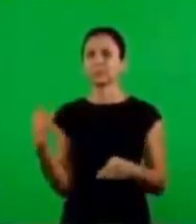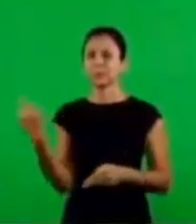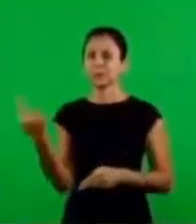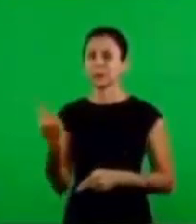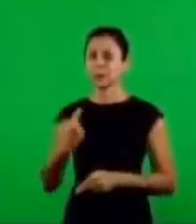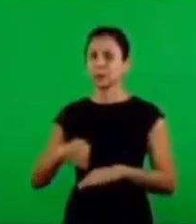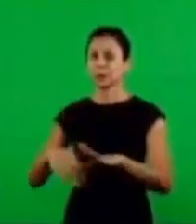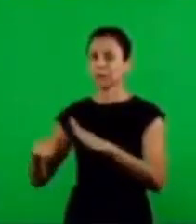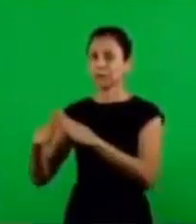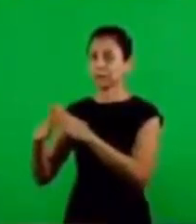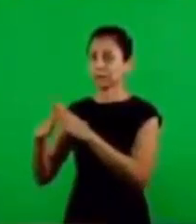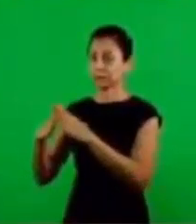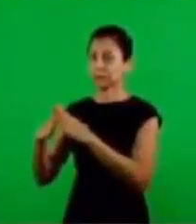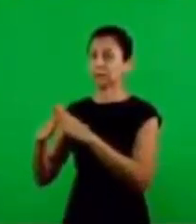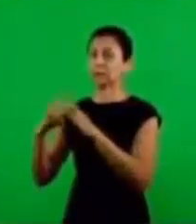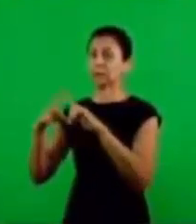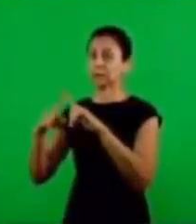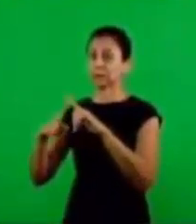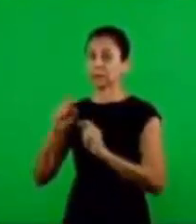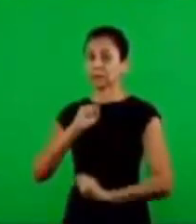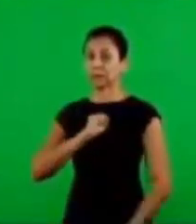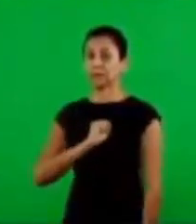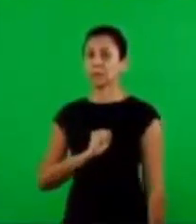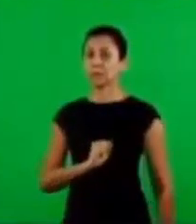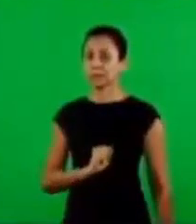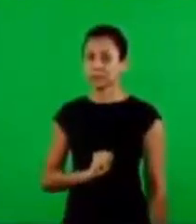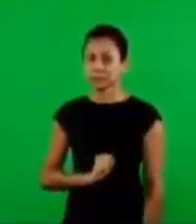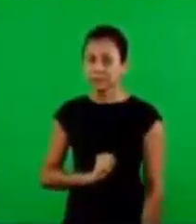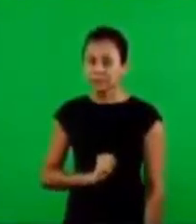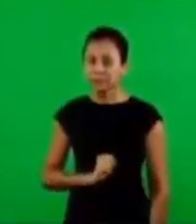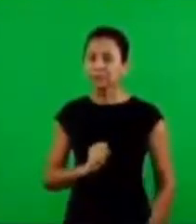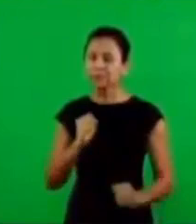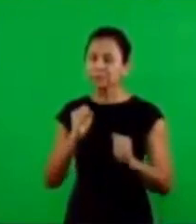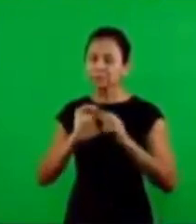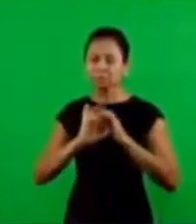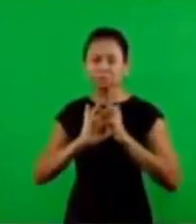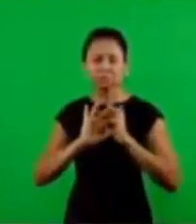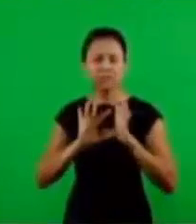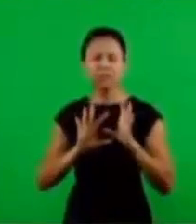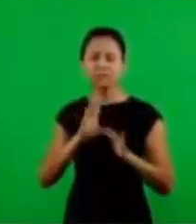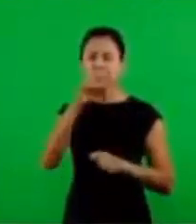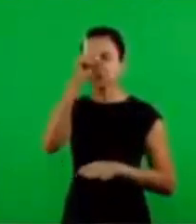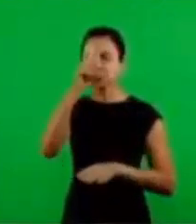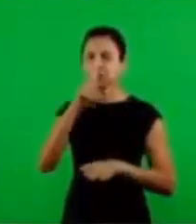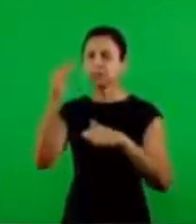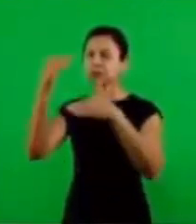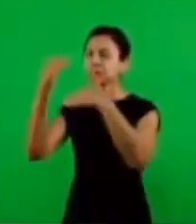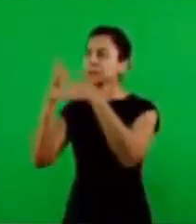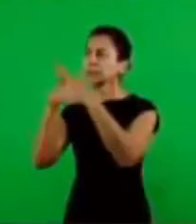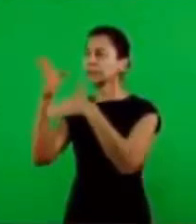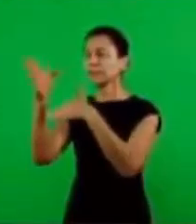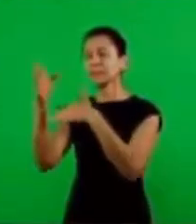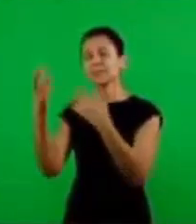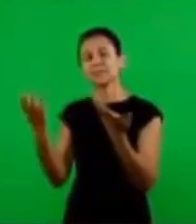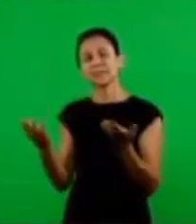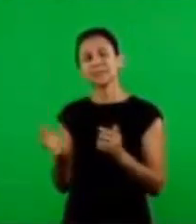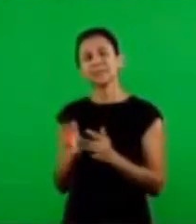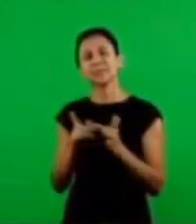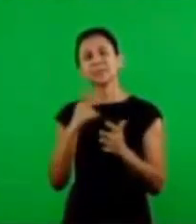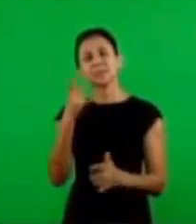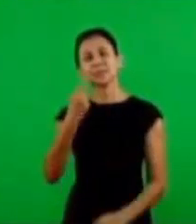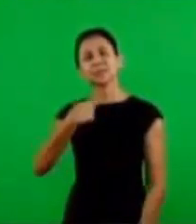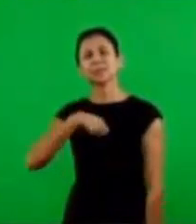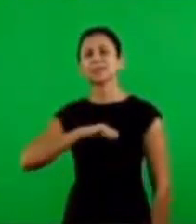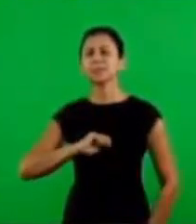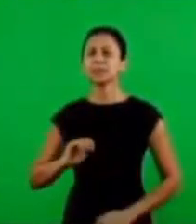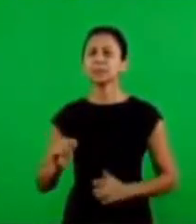it's like the church like the priest and now they enter here the Holy of Holies through this path so that's why I